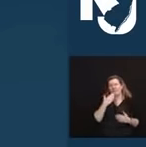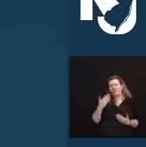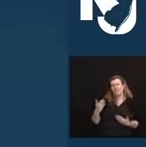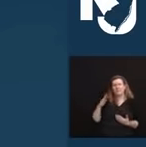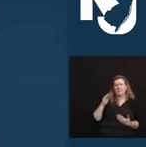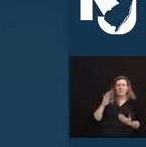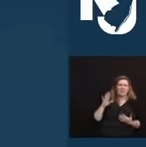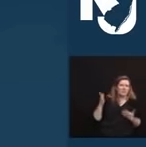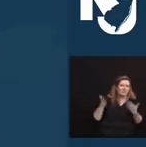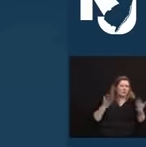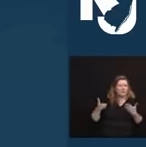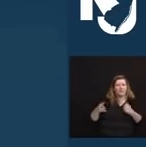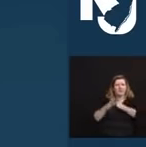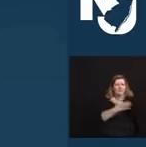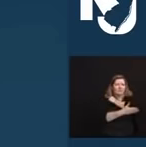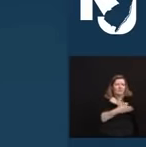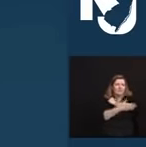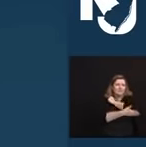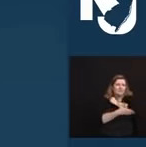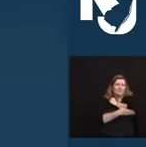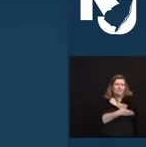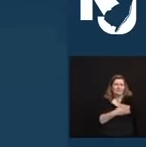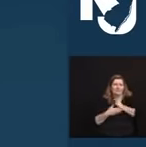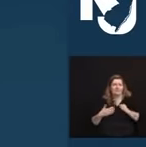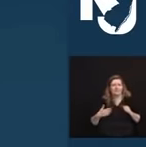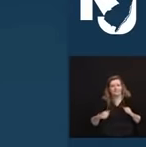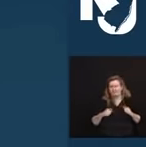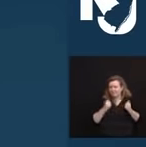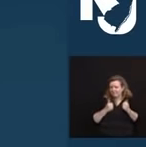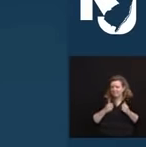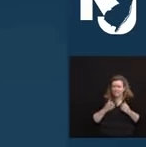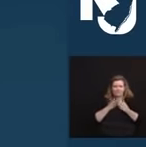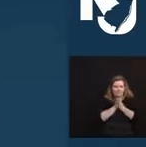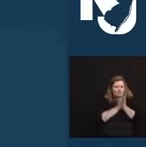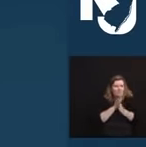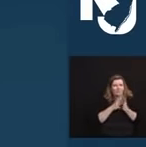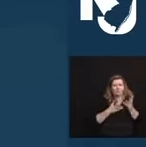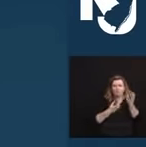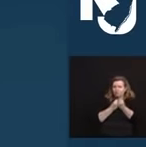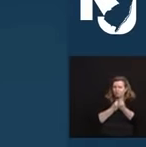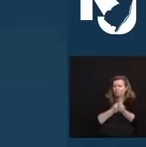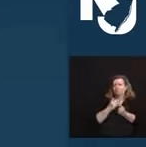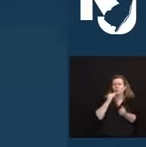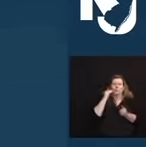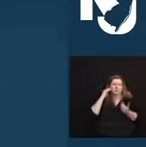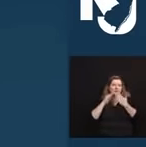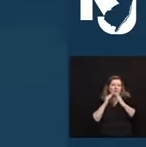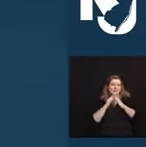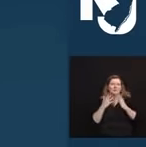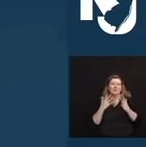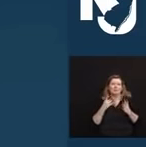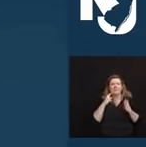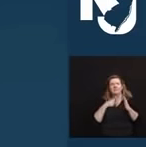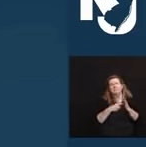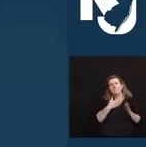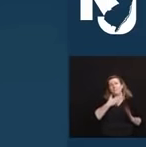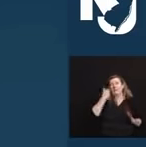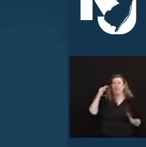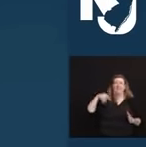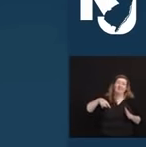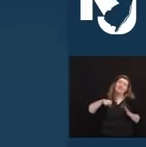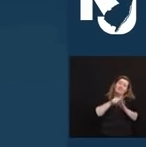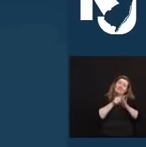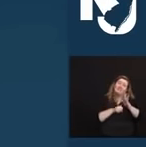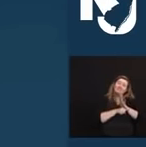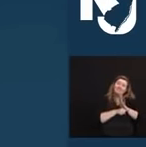lifetime of dedication to his hometown, and for representing the very best of our state and our people. May God bless and